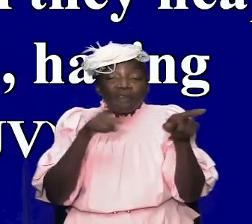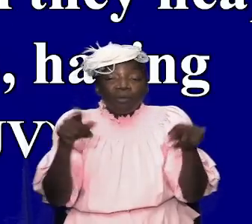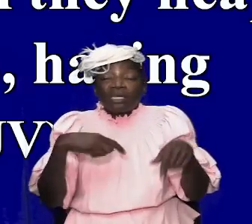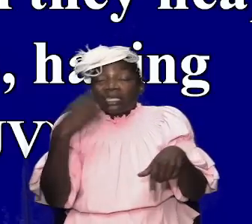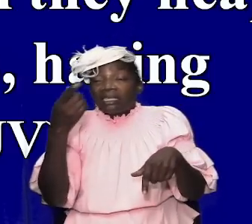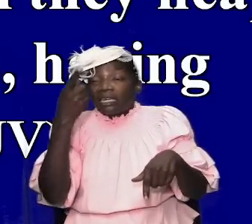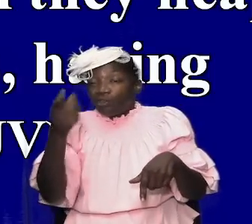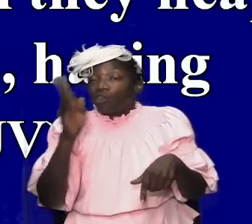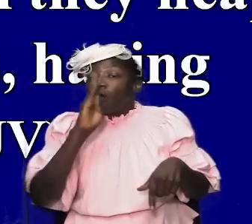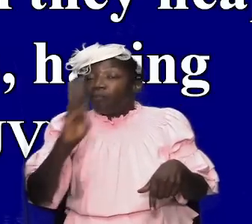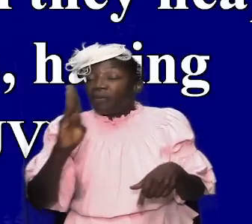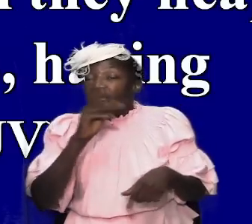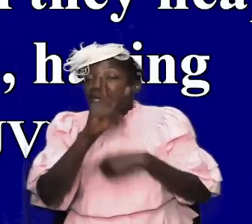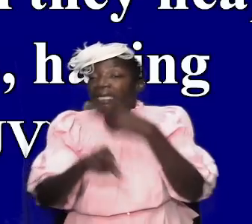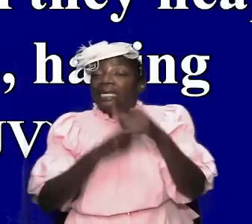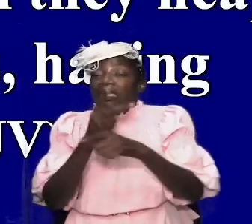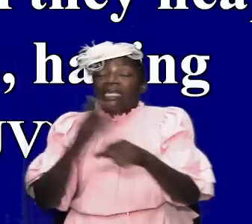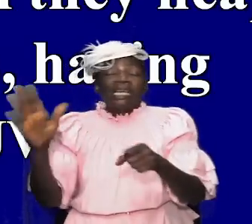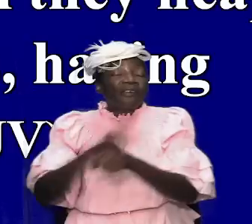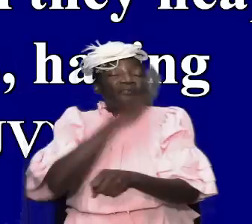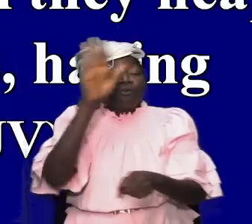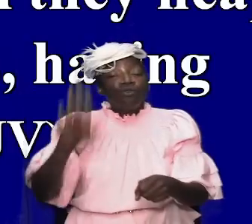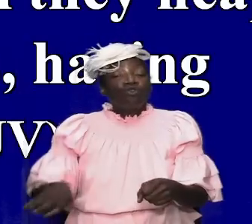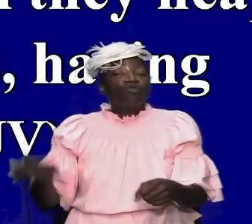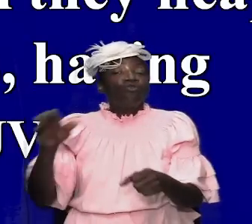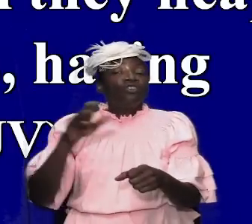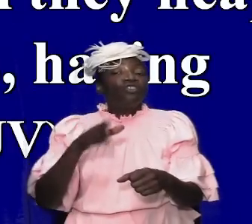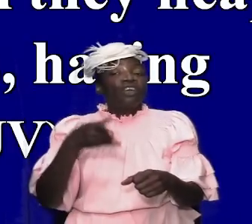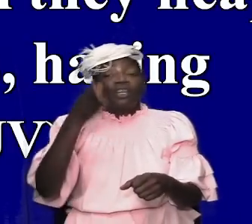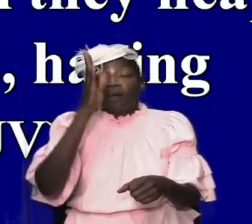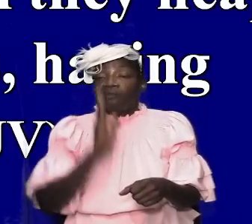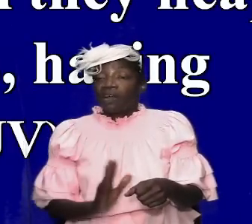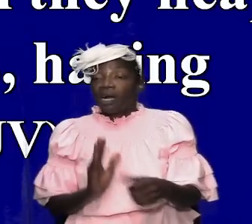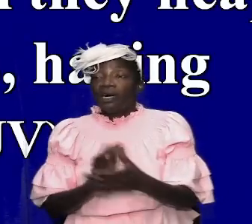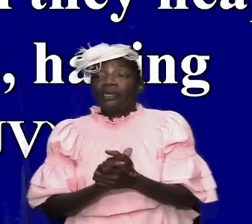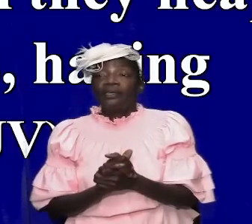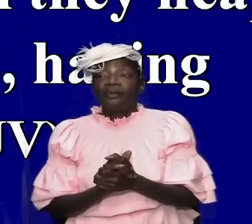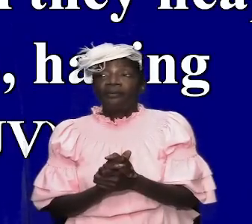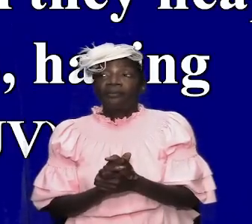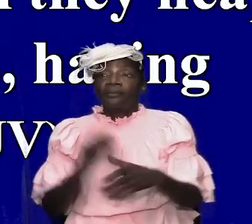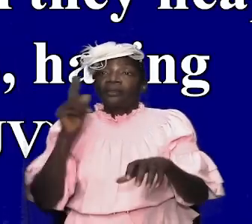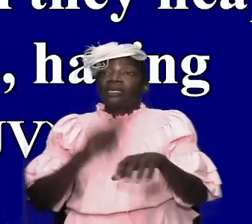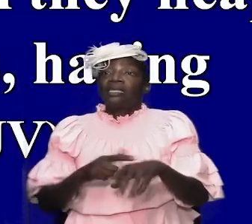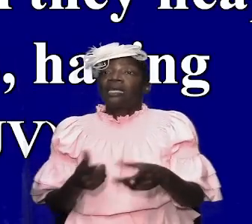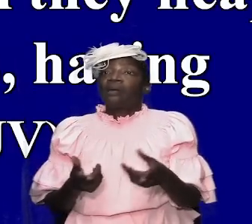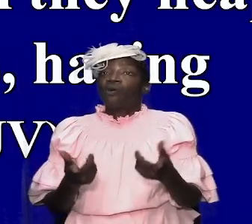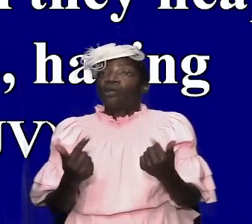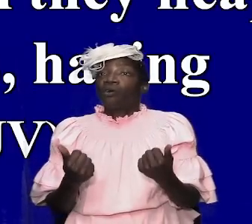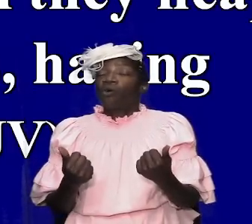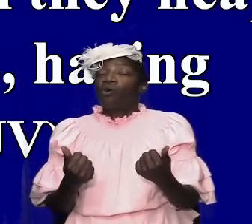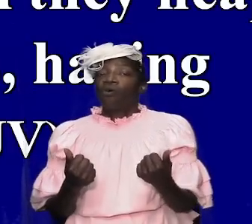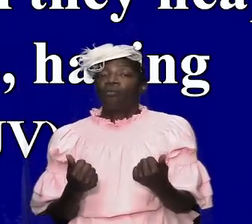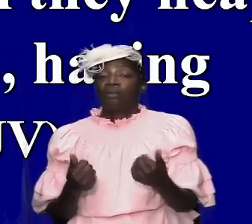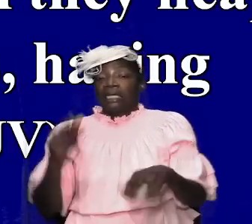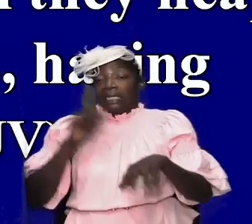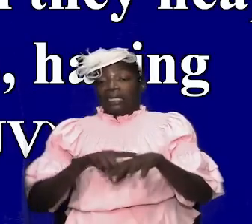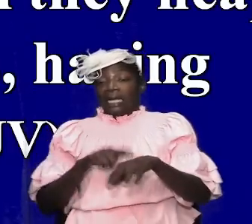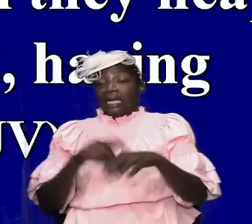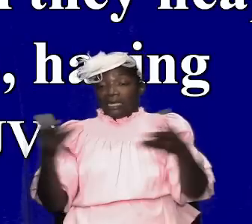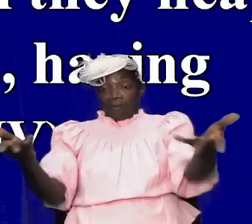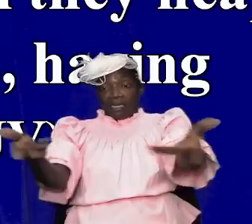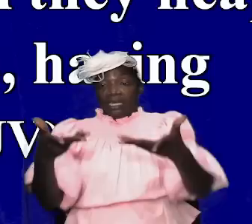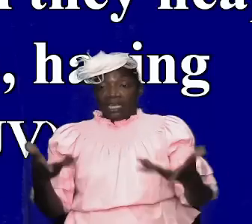to us be very careful children of god the time will come and i believe the timing is here